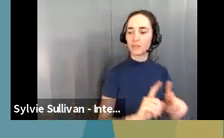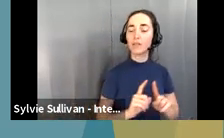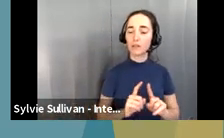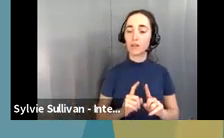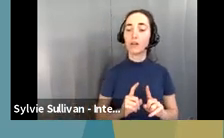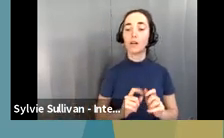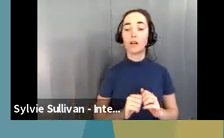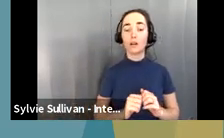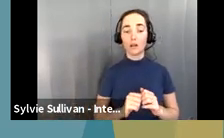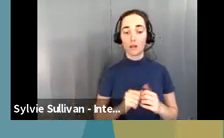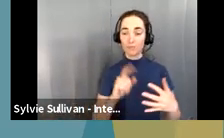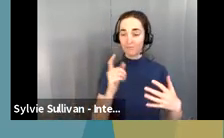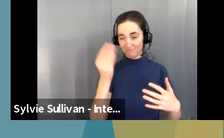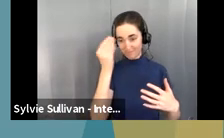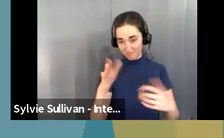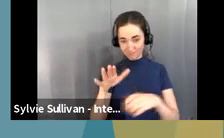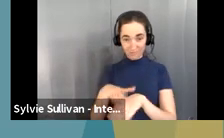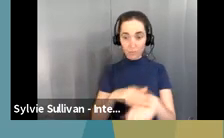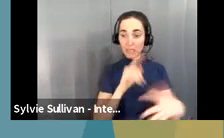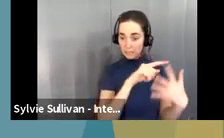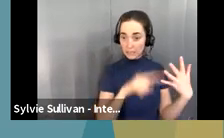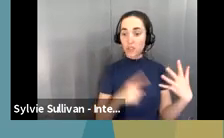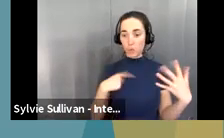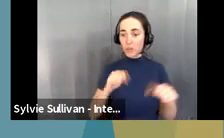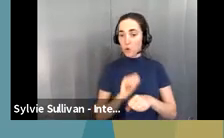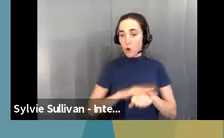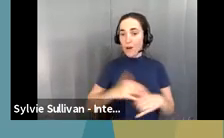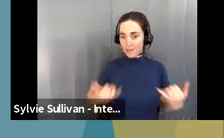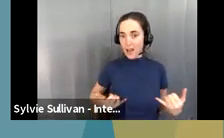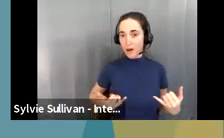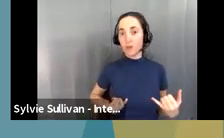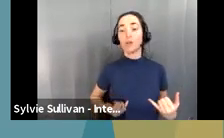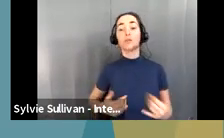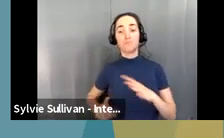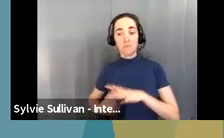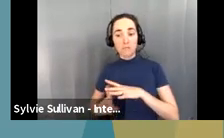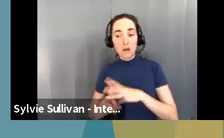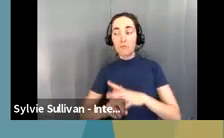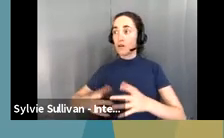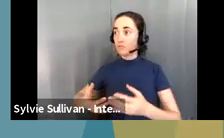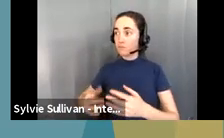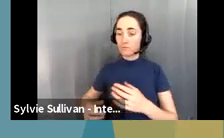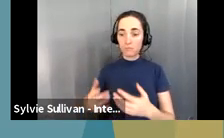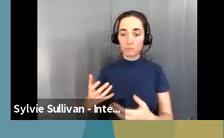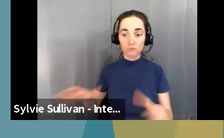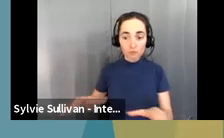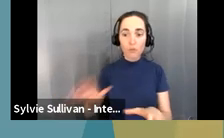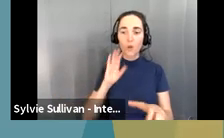things that are actually happening and we will be, we will continue to report out on those as they come. Next slide, please.